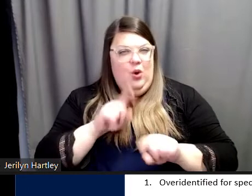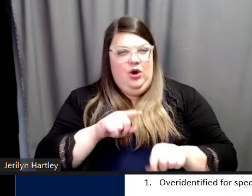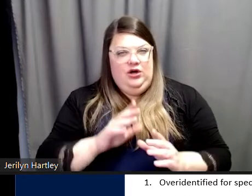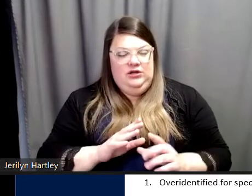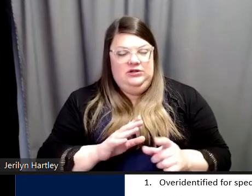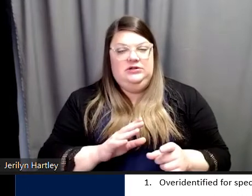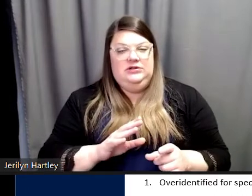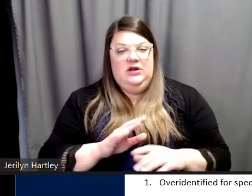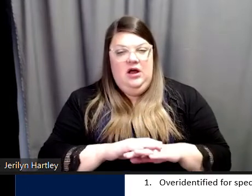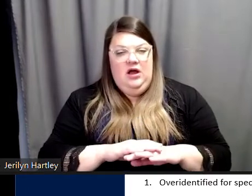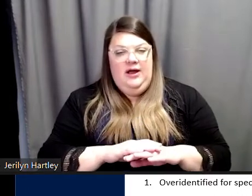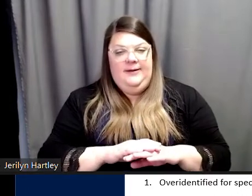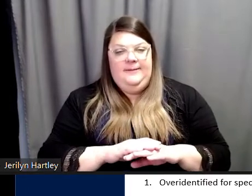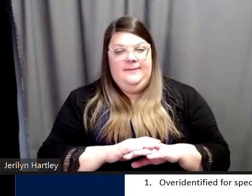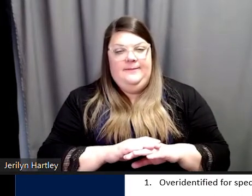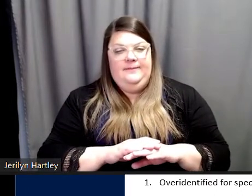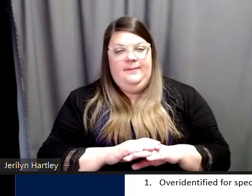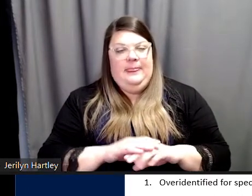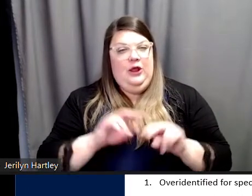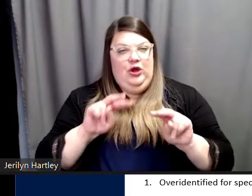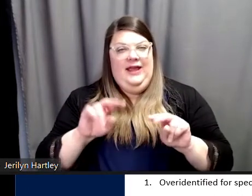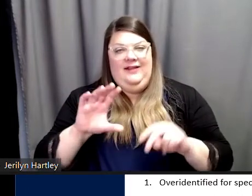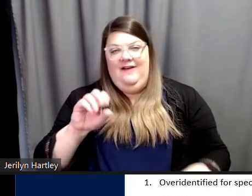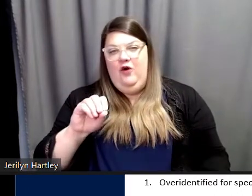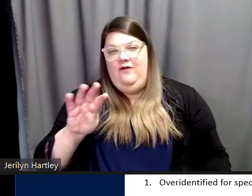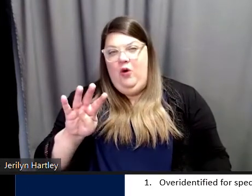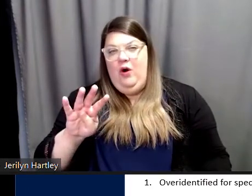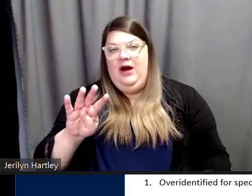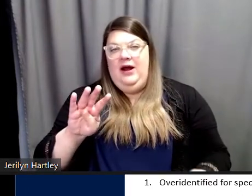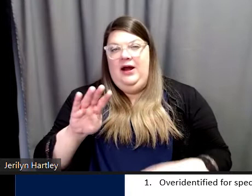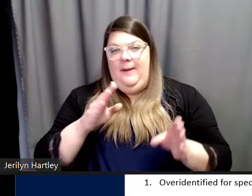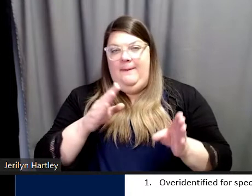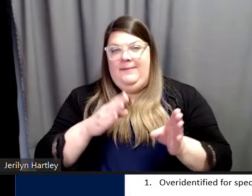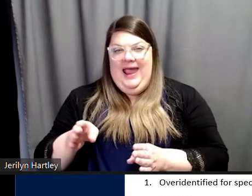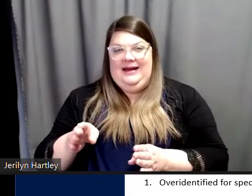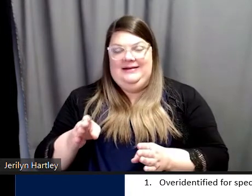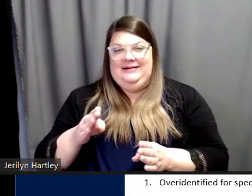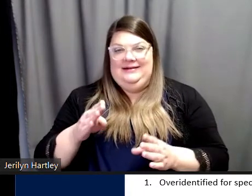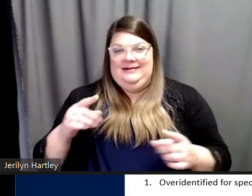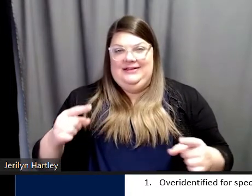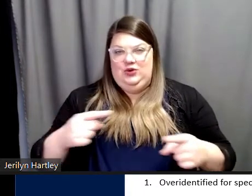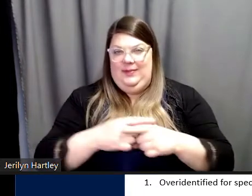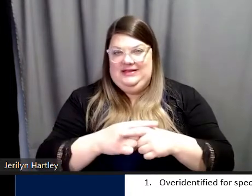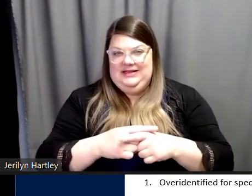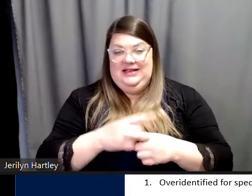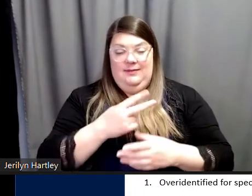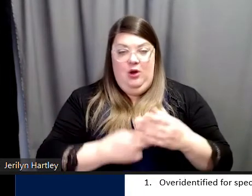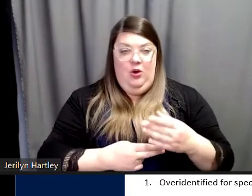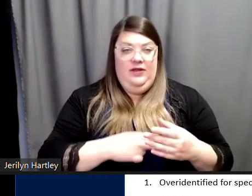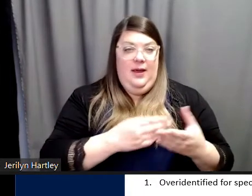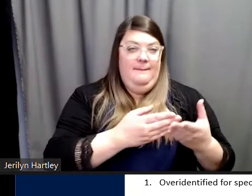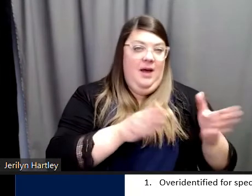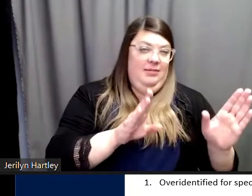at the 504 plan discrepancies, and they were looking at both public and charter schools, and the